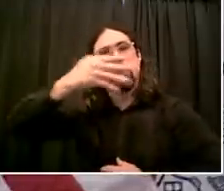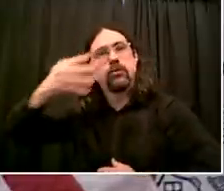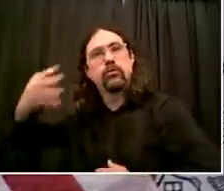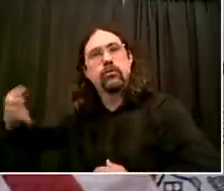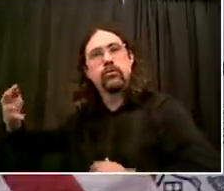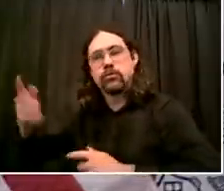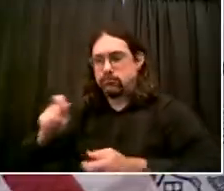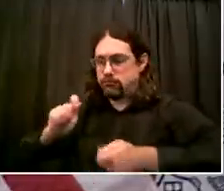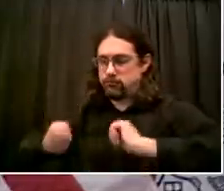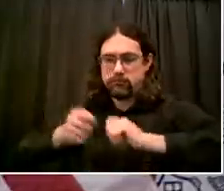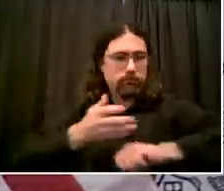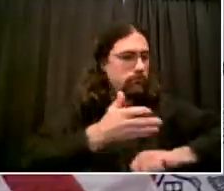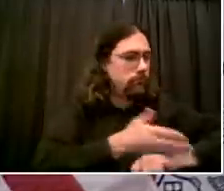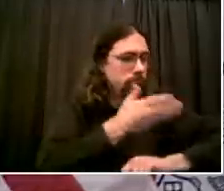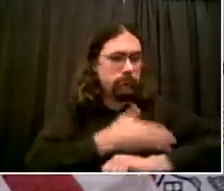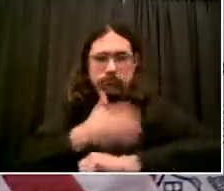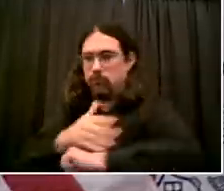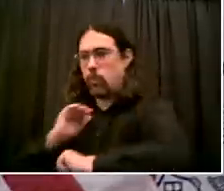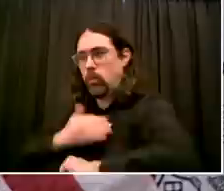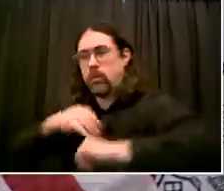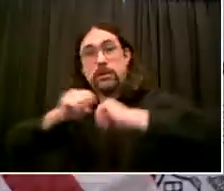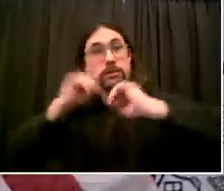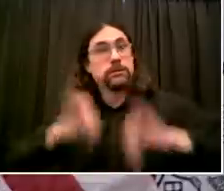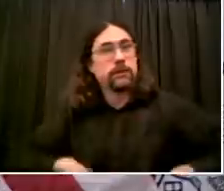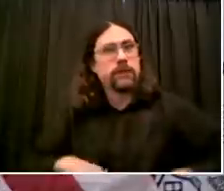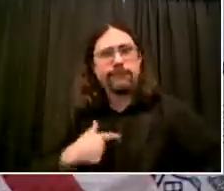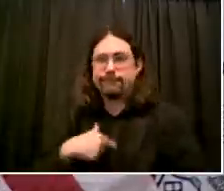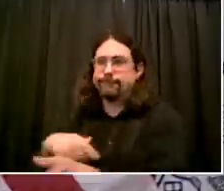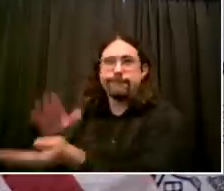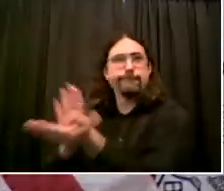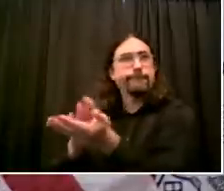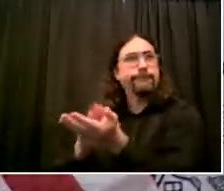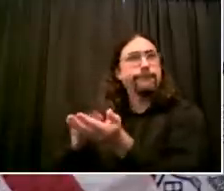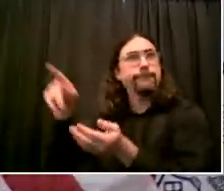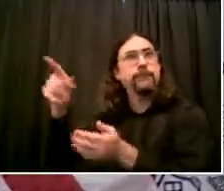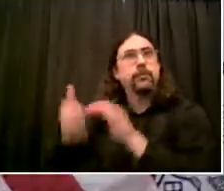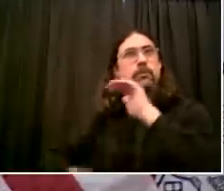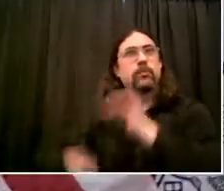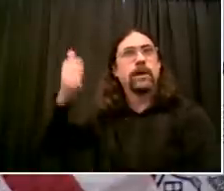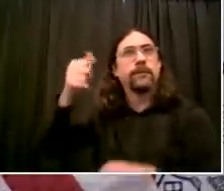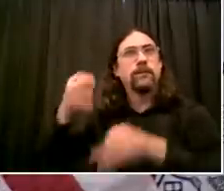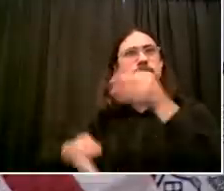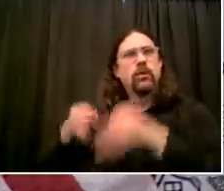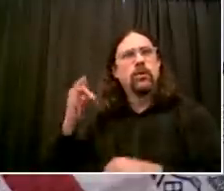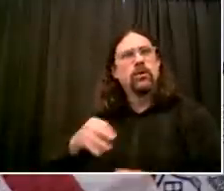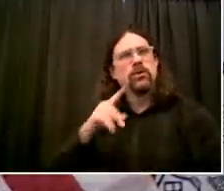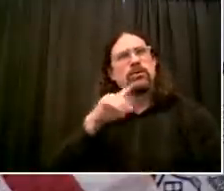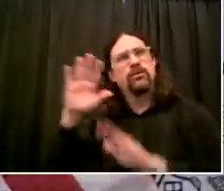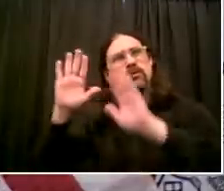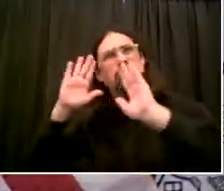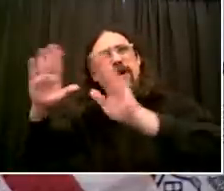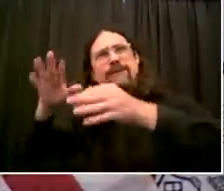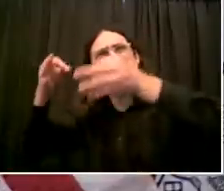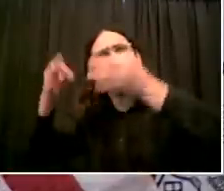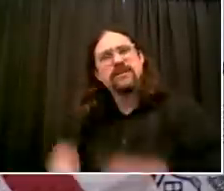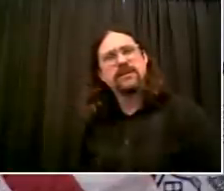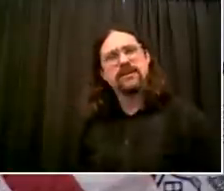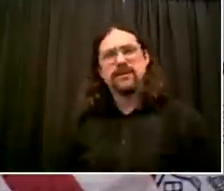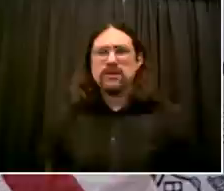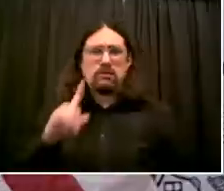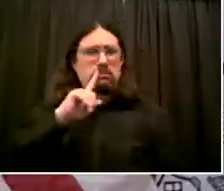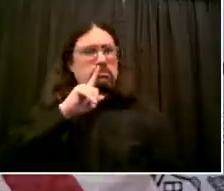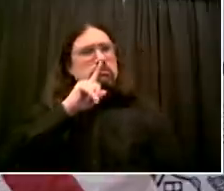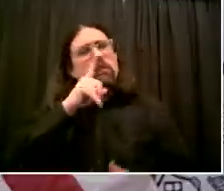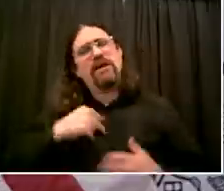really amazing. Even against the backdrop of so many challenges, so many concerns, it's an extraordinary step in the right direction. And I think it